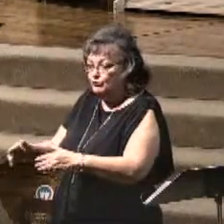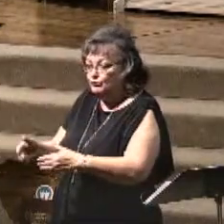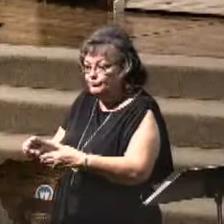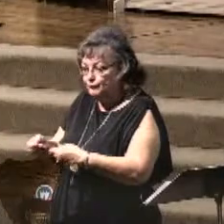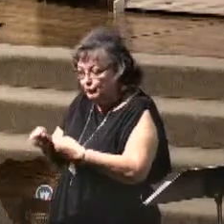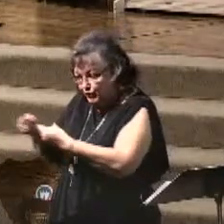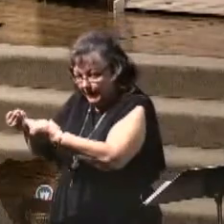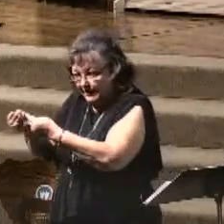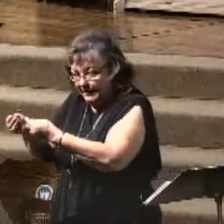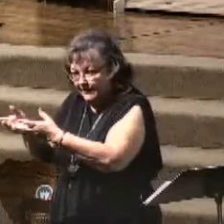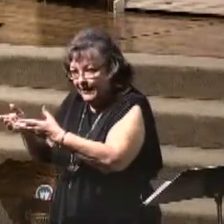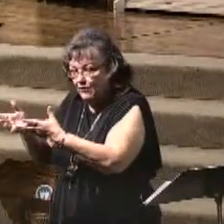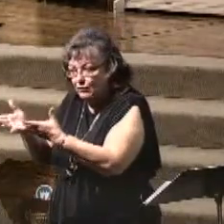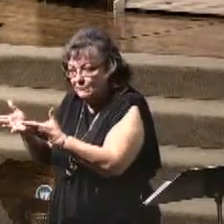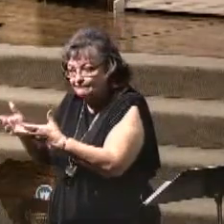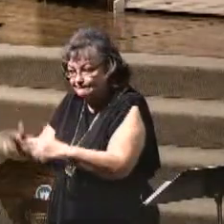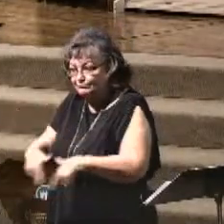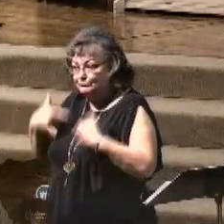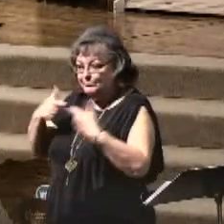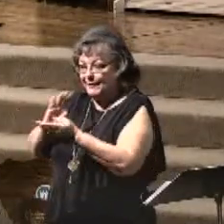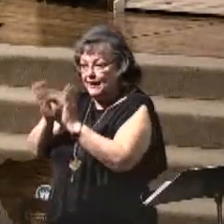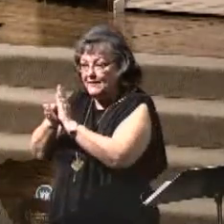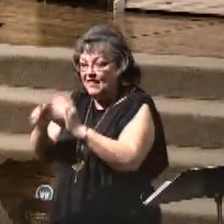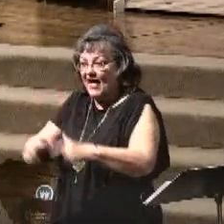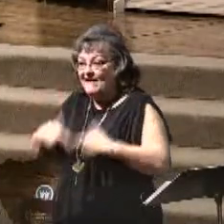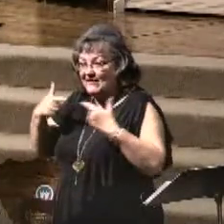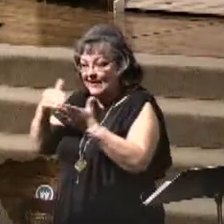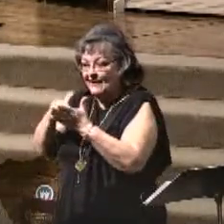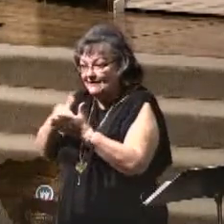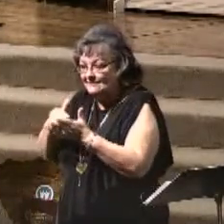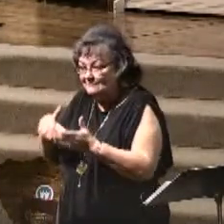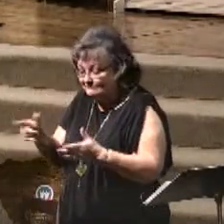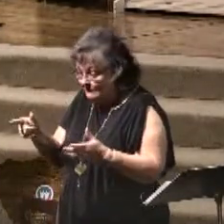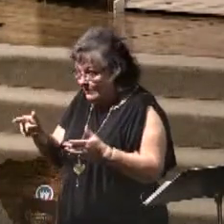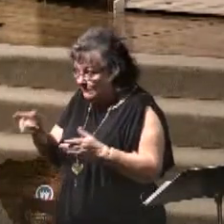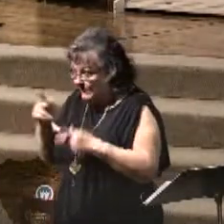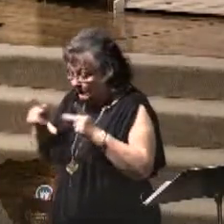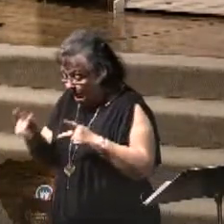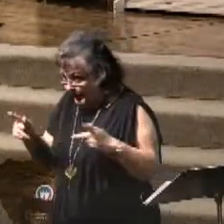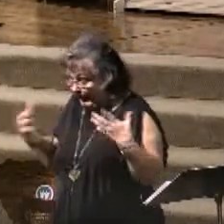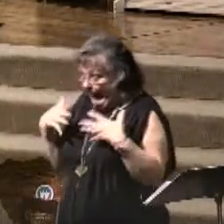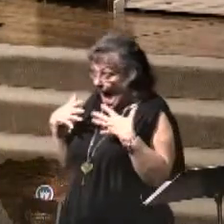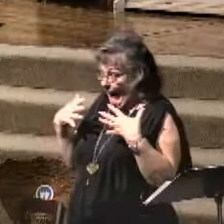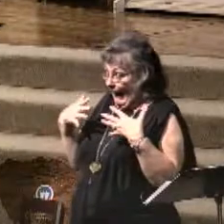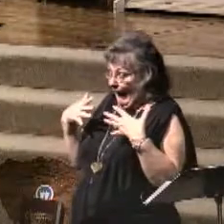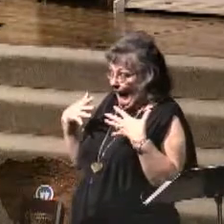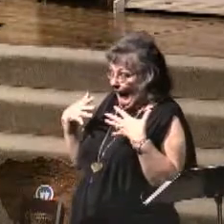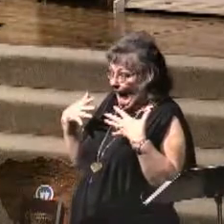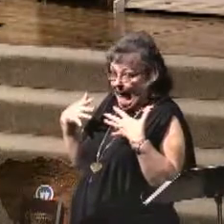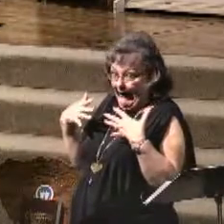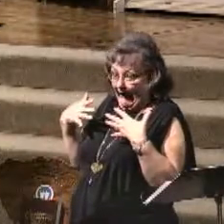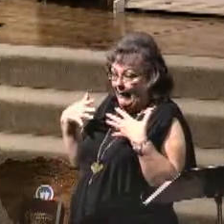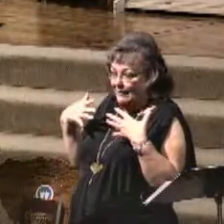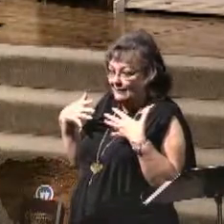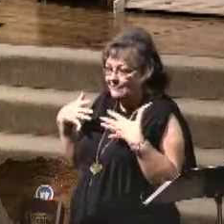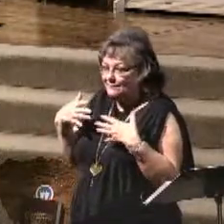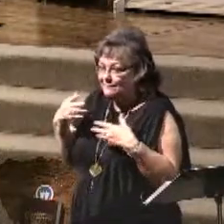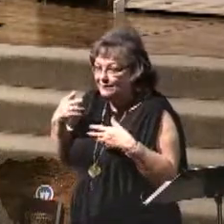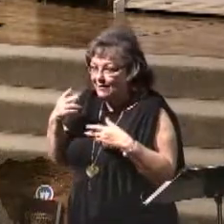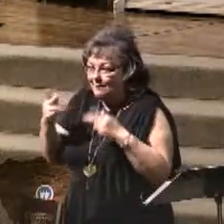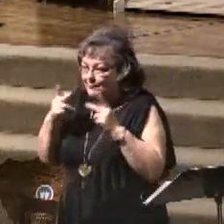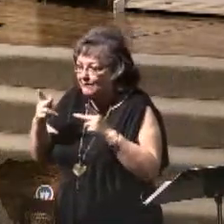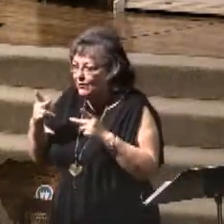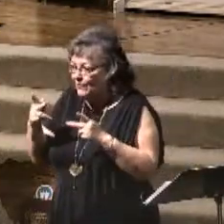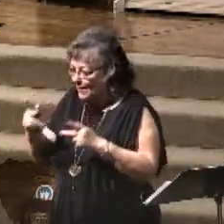life, and, you know, they'll be scared to death. And God says that he will ascend